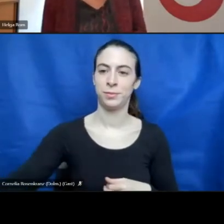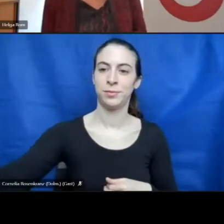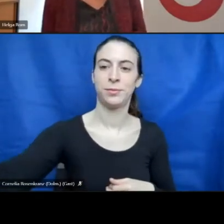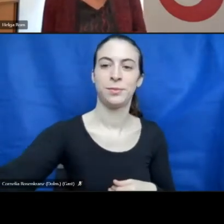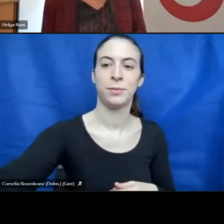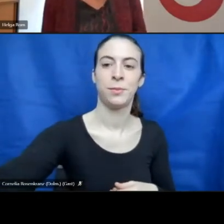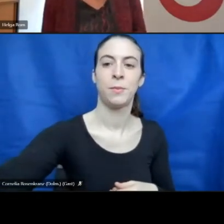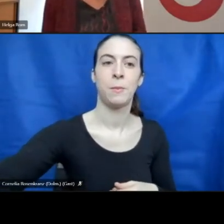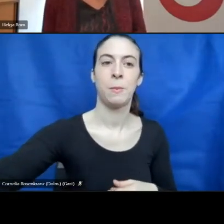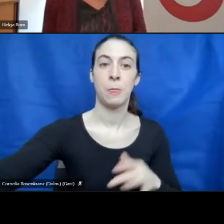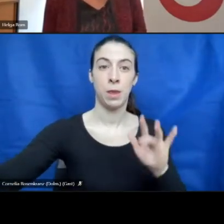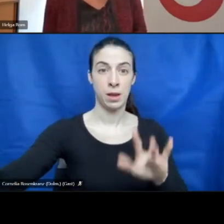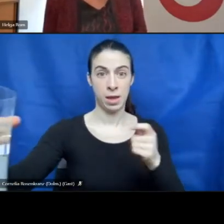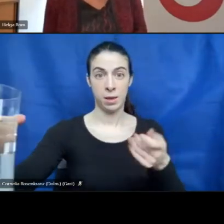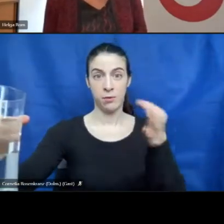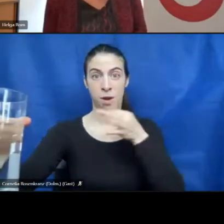Do we have a question?